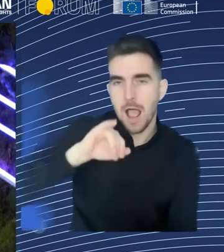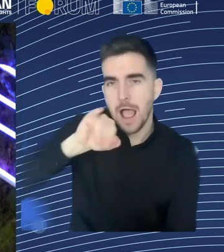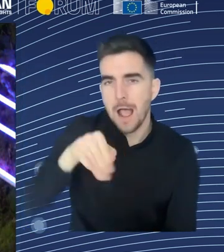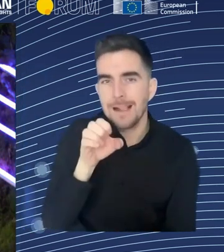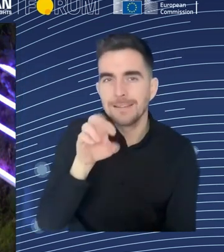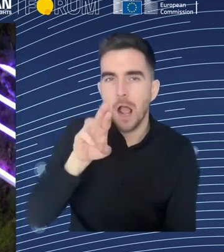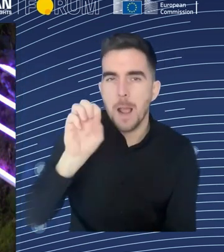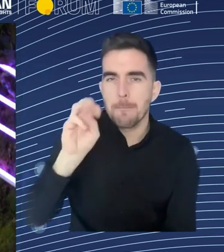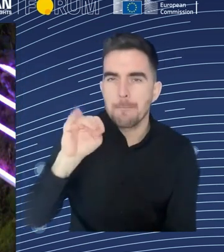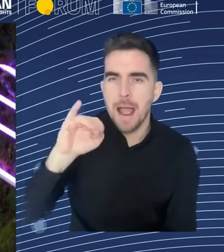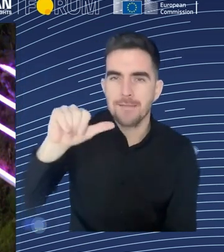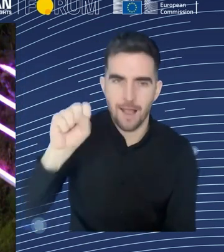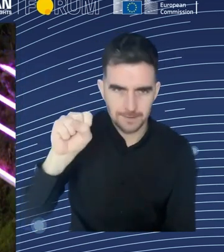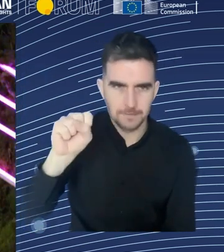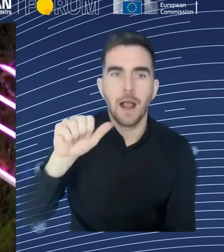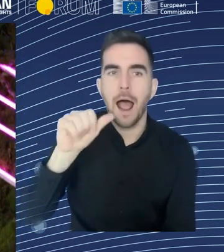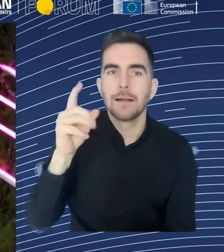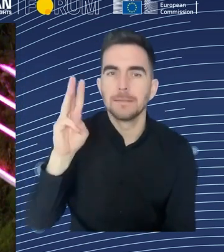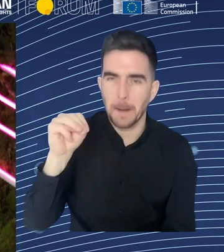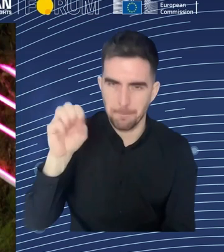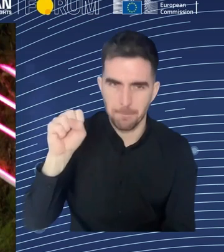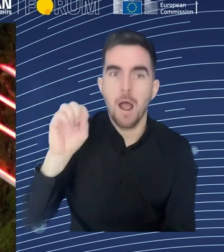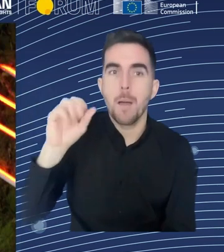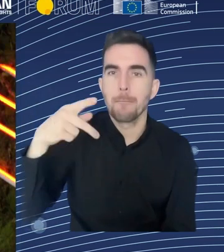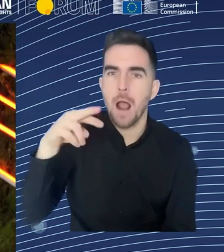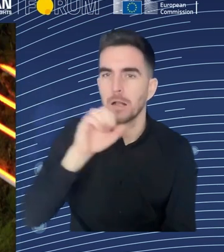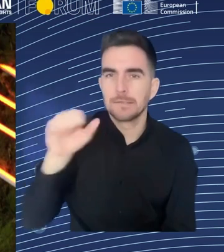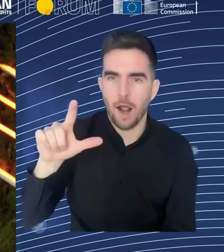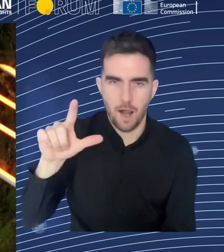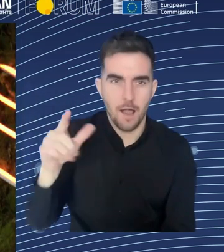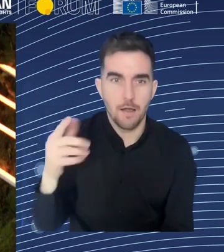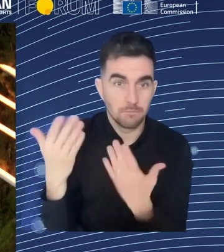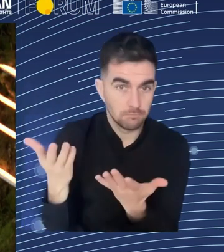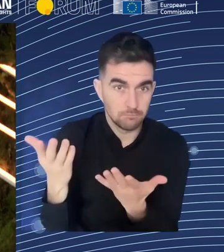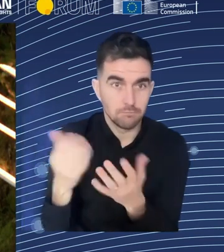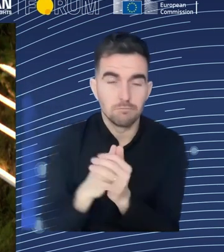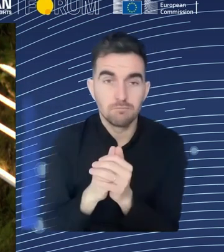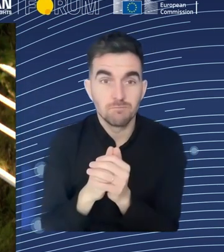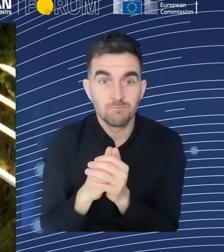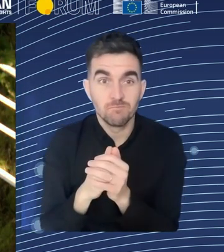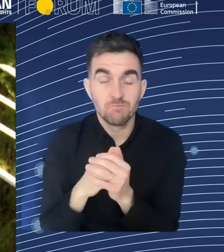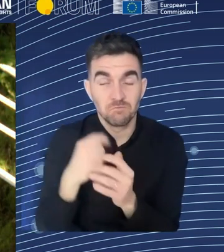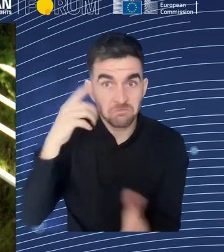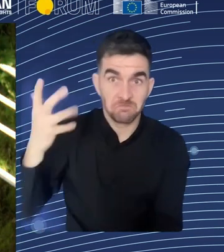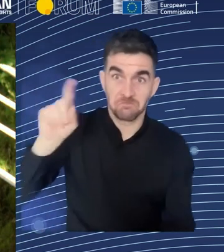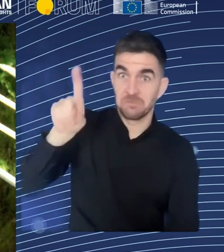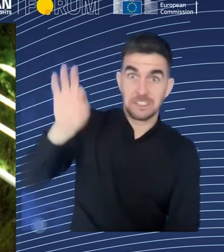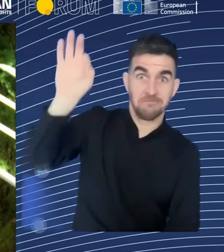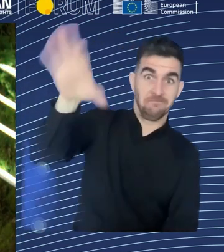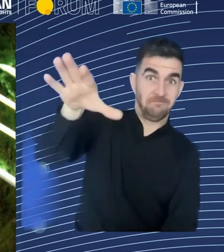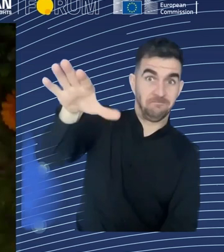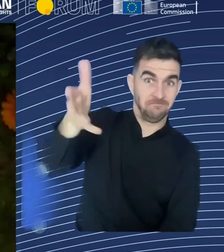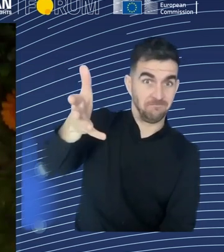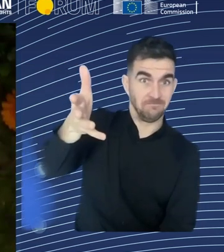GDPR. Maybe soon we will have the AI Act. Why do we need to do anything about algorithmic management?